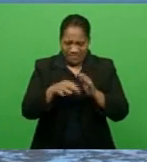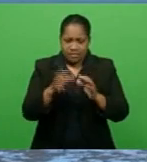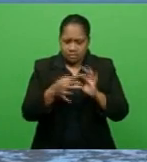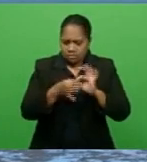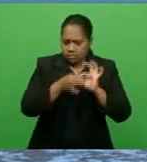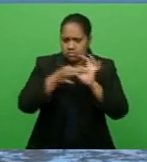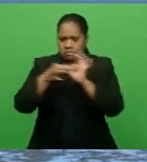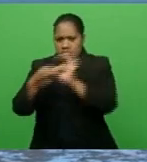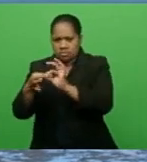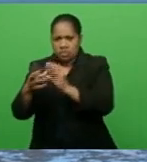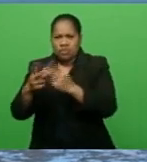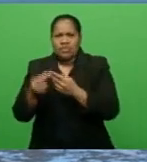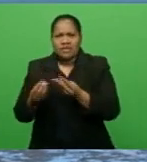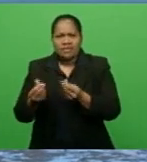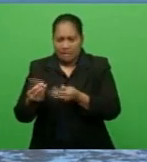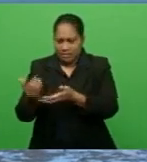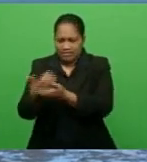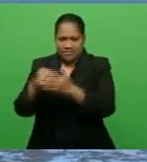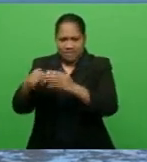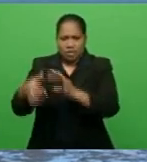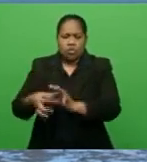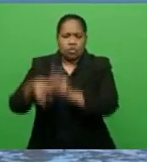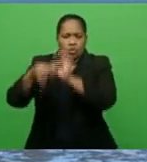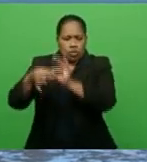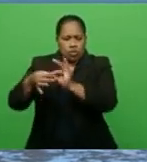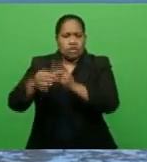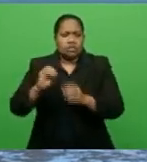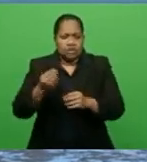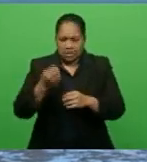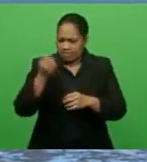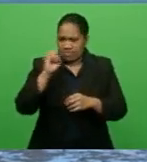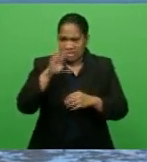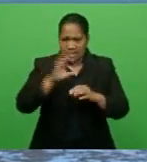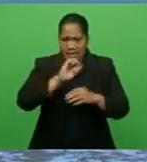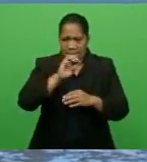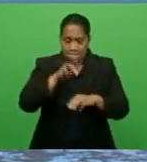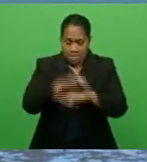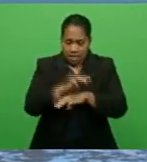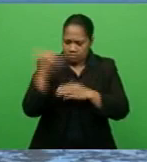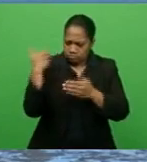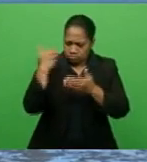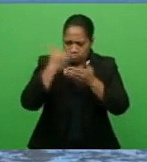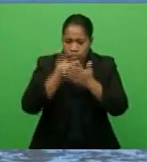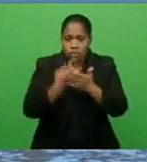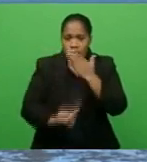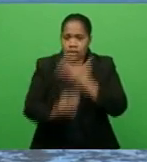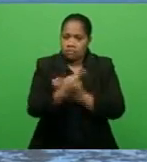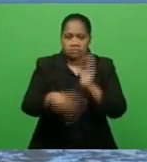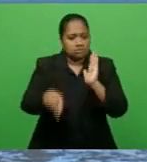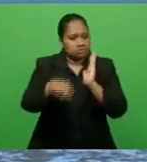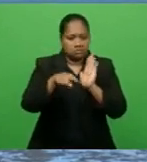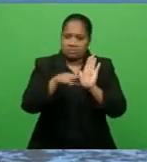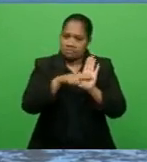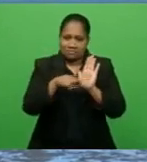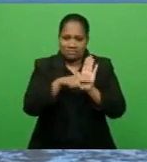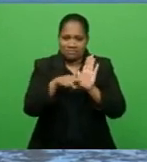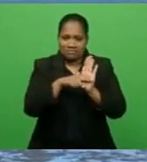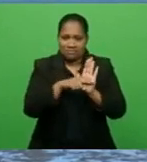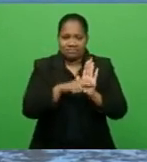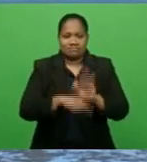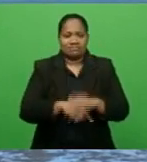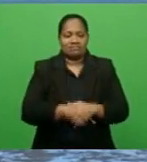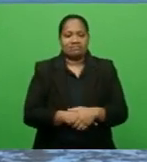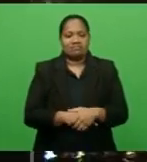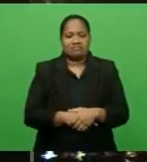He also revealed that over the past 10 months, the inflation rate has been in the negative territory. Kritika Kumar, FBC